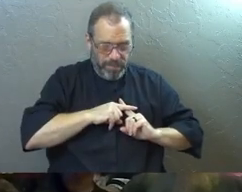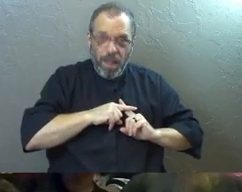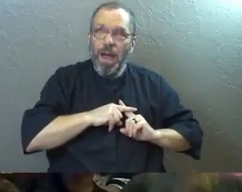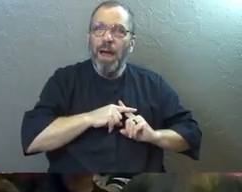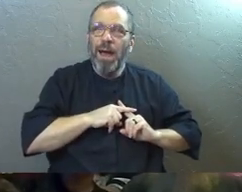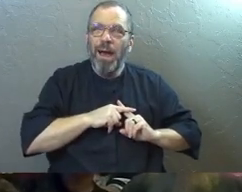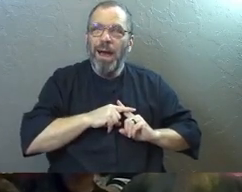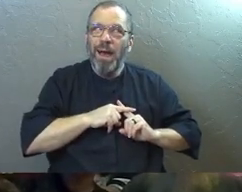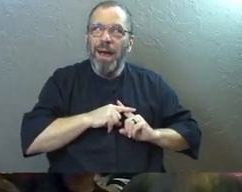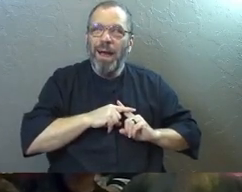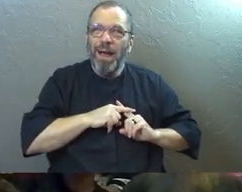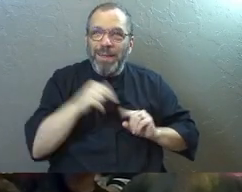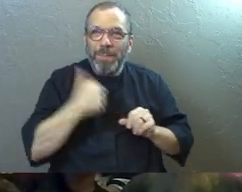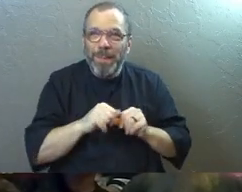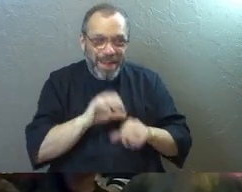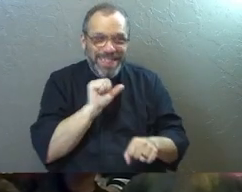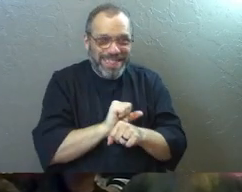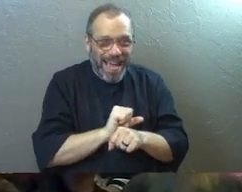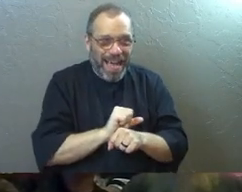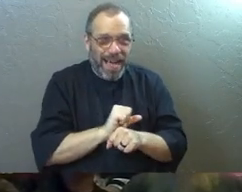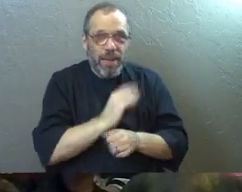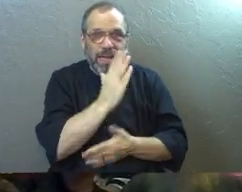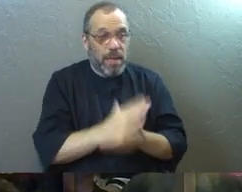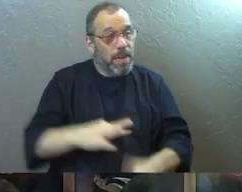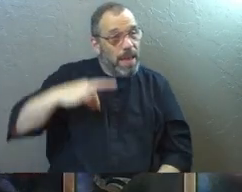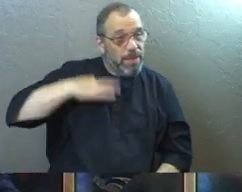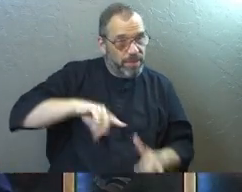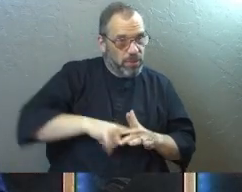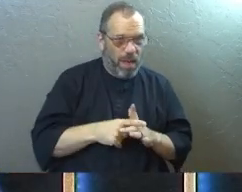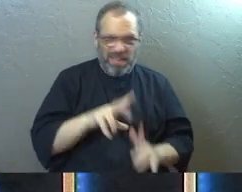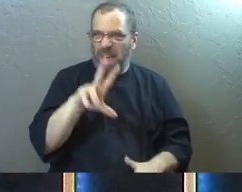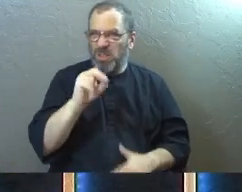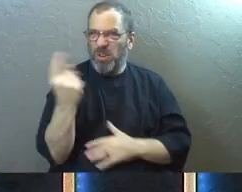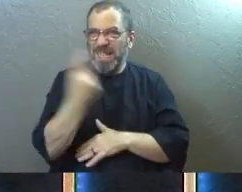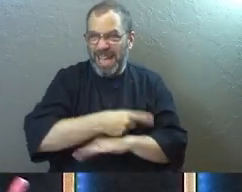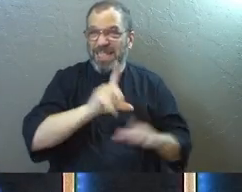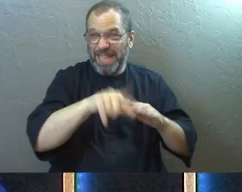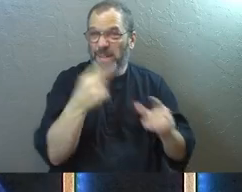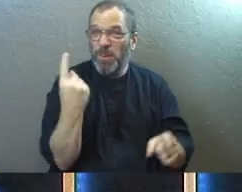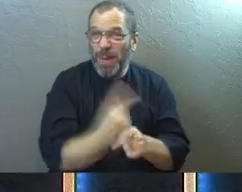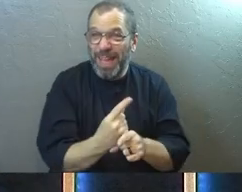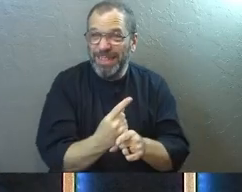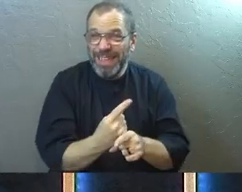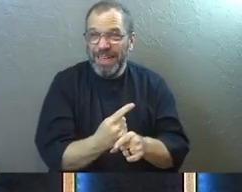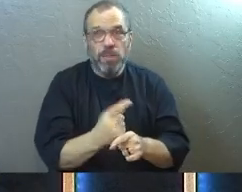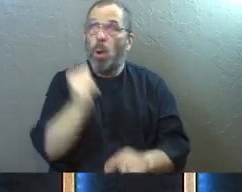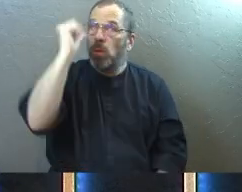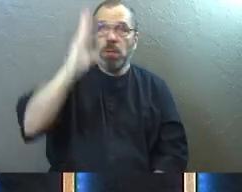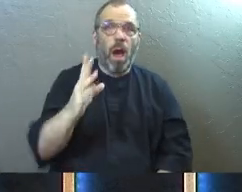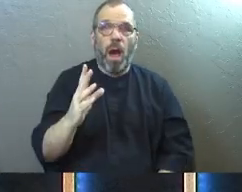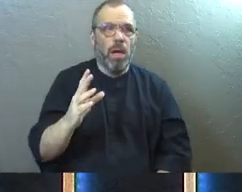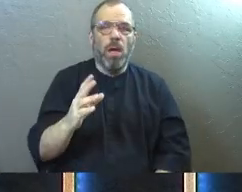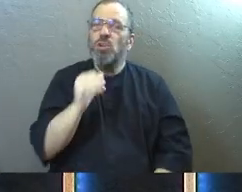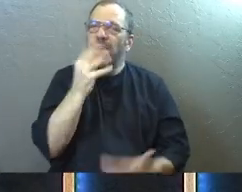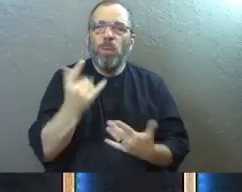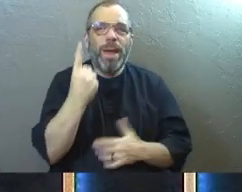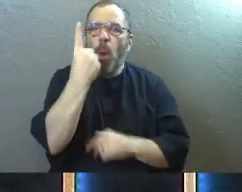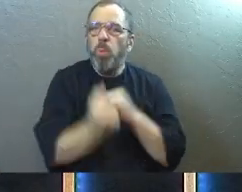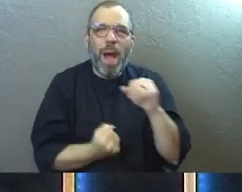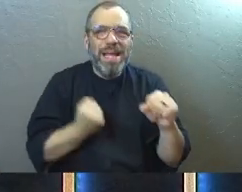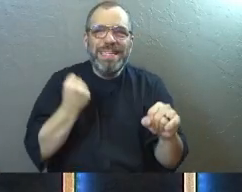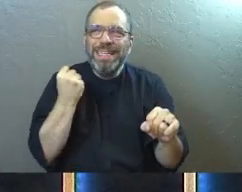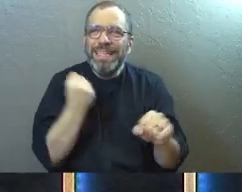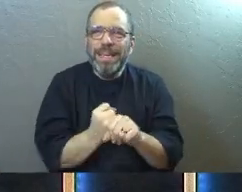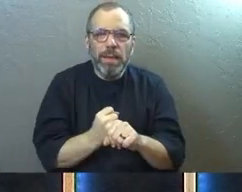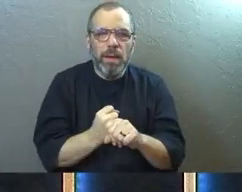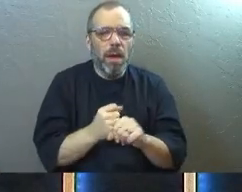the other thing. You know how like you get a job and it's like, hey, some of these benefits kick in like 30 days in. There's none of that with God. You don't have to wait a year